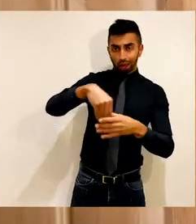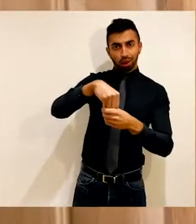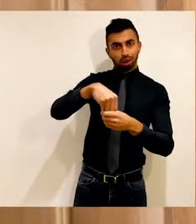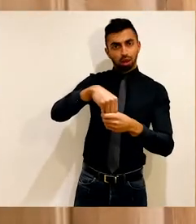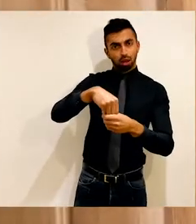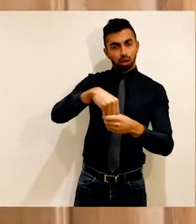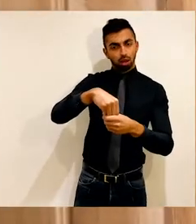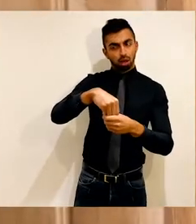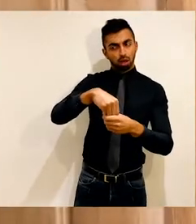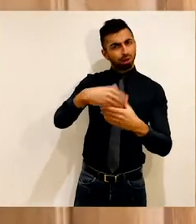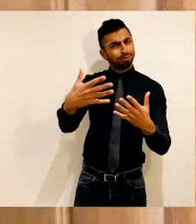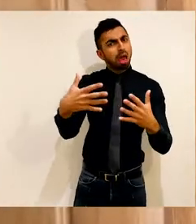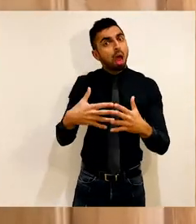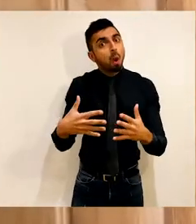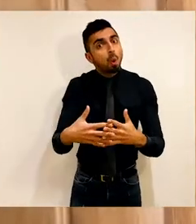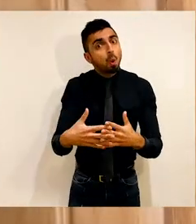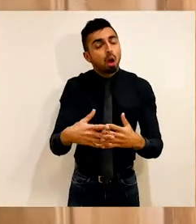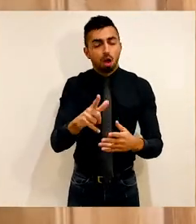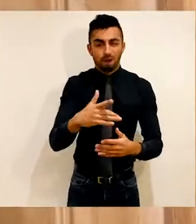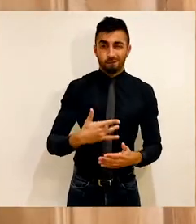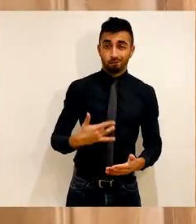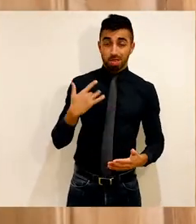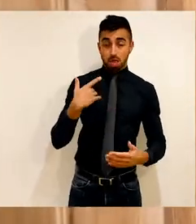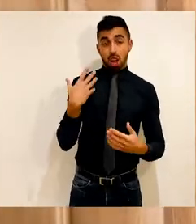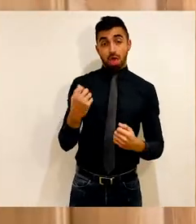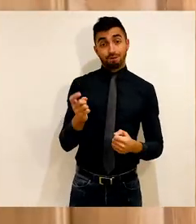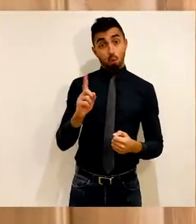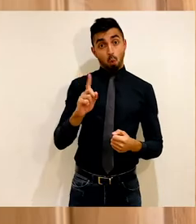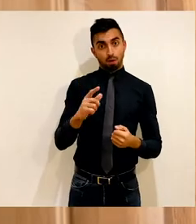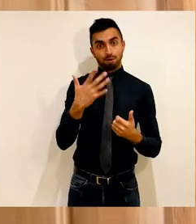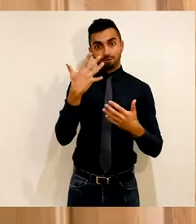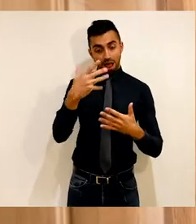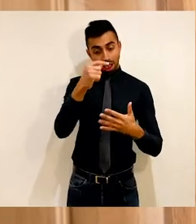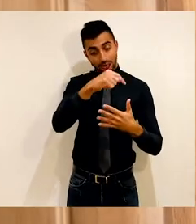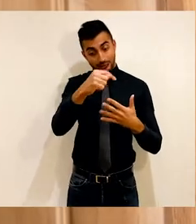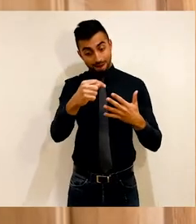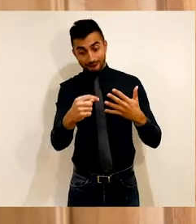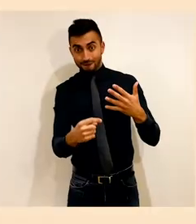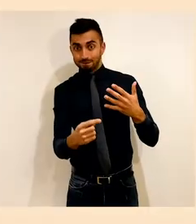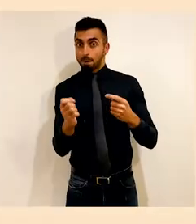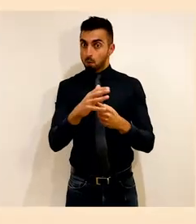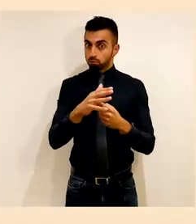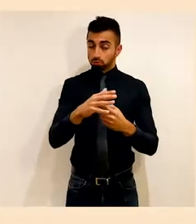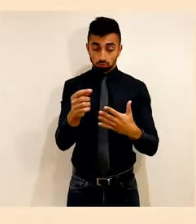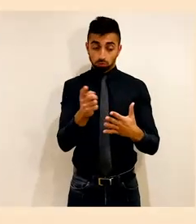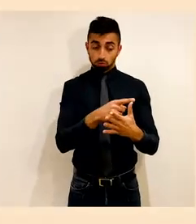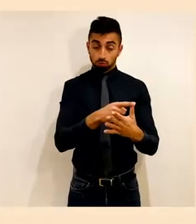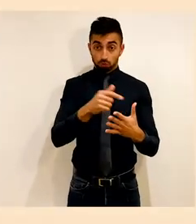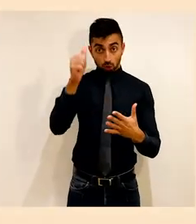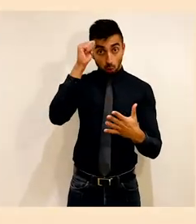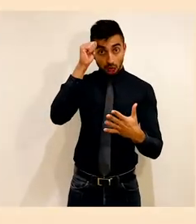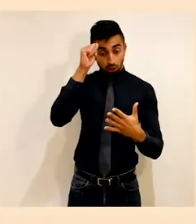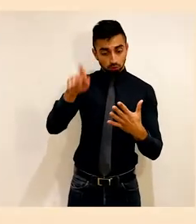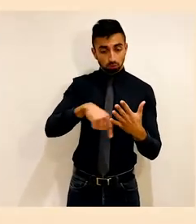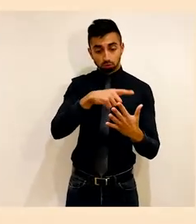how can you do it? I believe that there are five steps. Awareness,